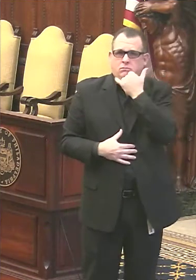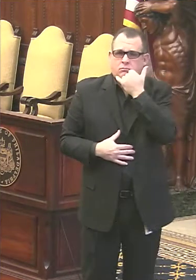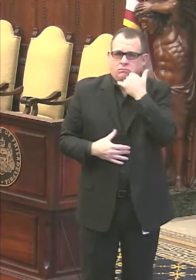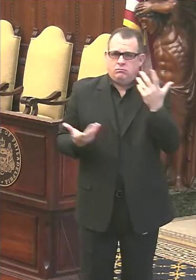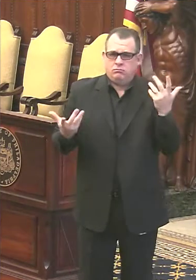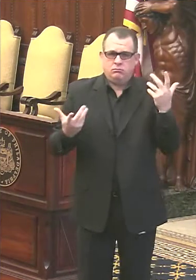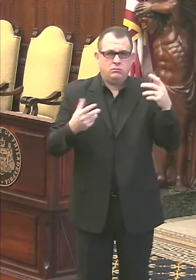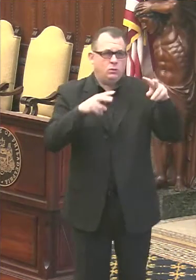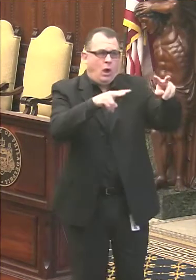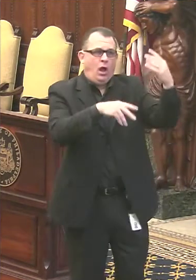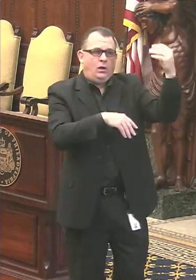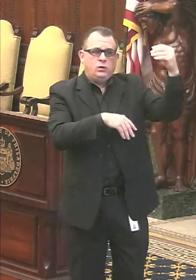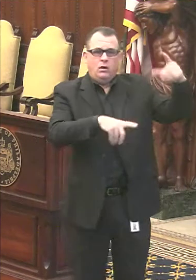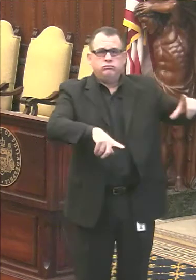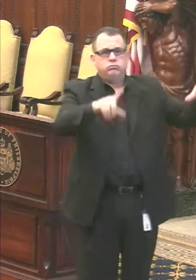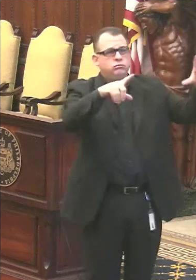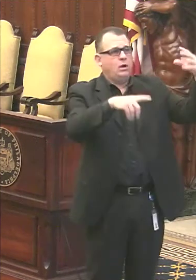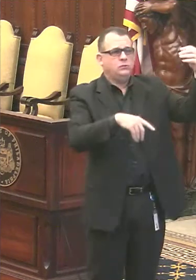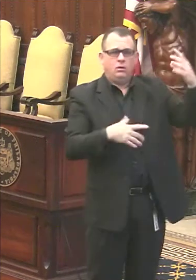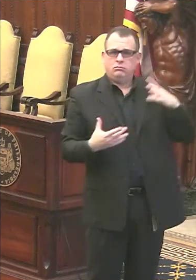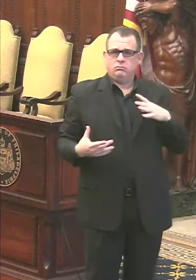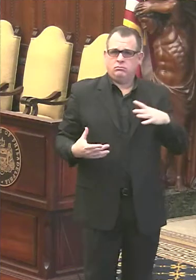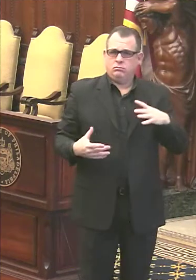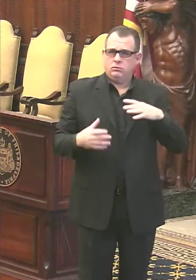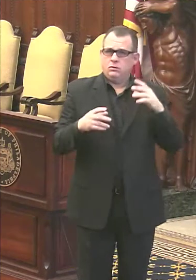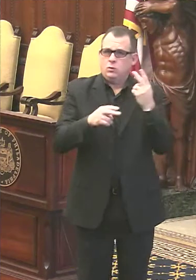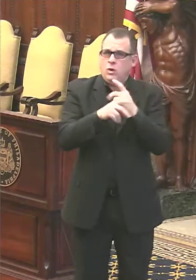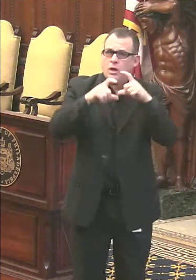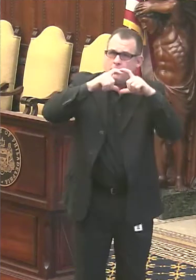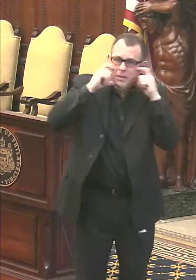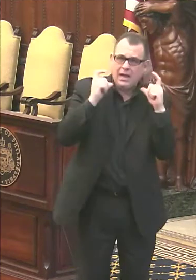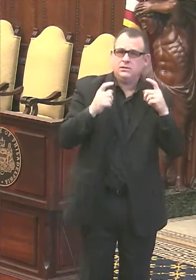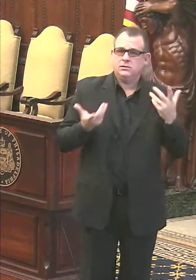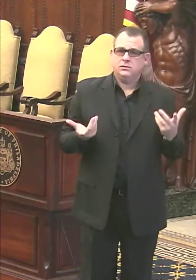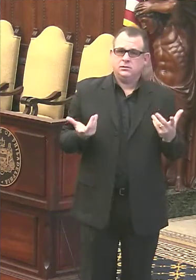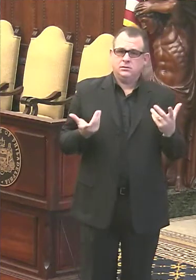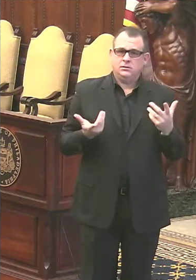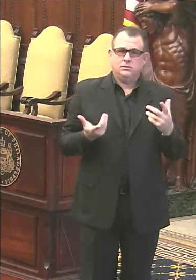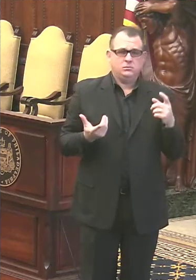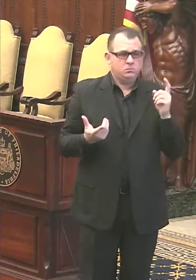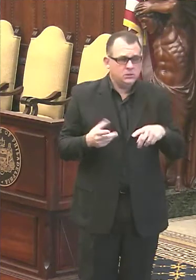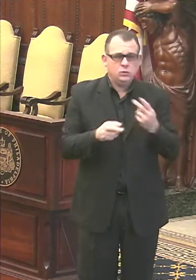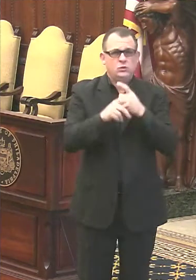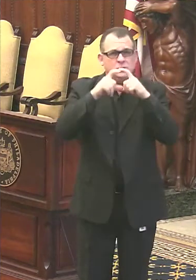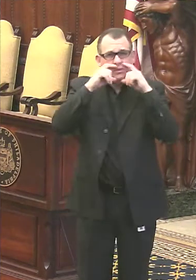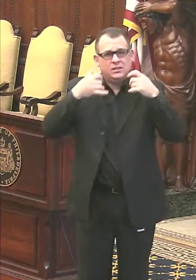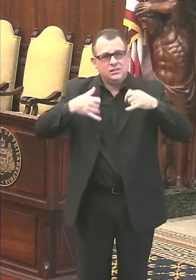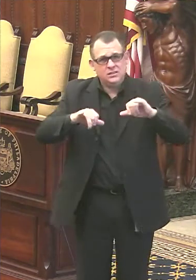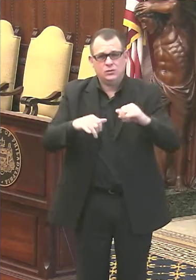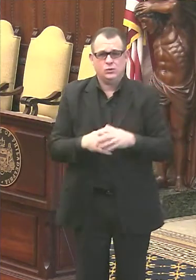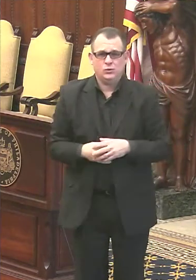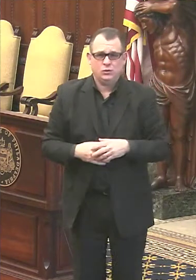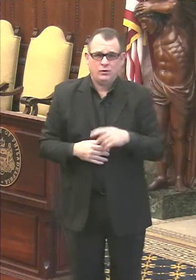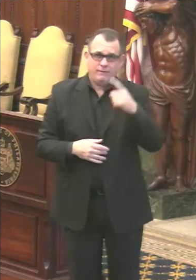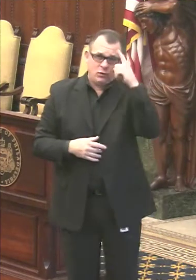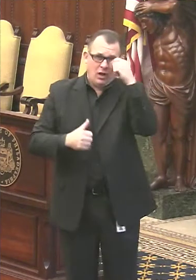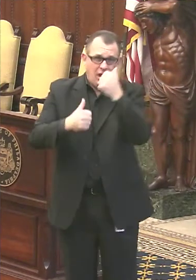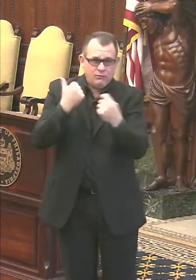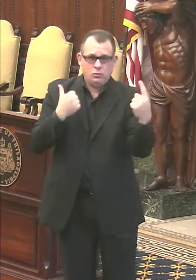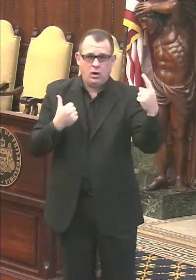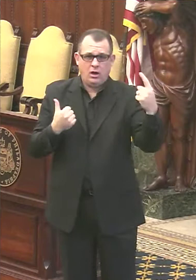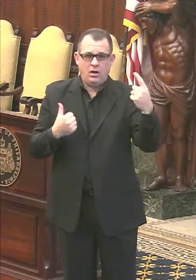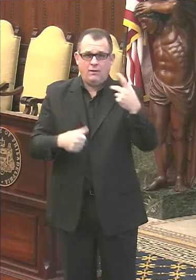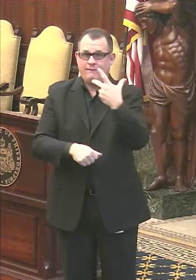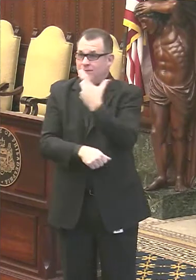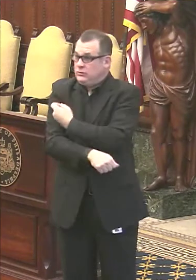with masks. And if you go out for errands, wear a mask everywhere. And these precautions are true for everybody, whether you've been vaccinated